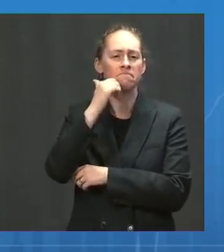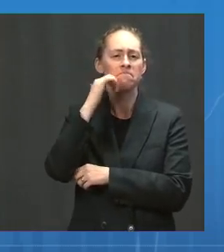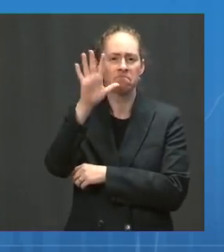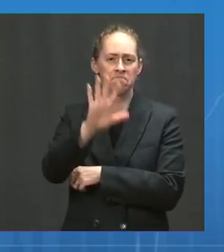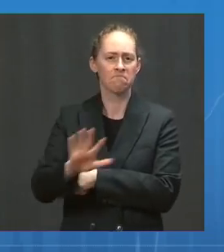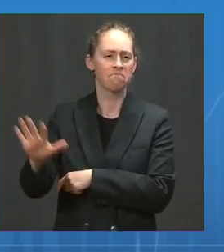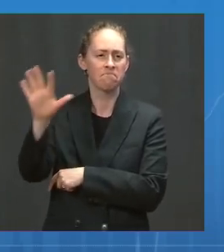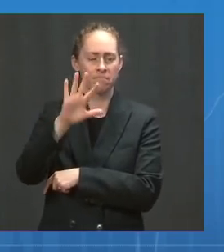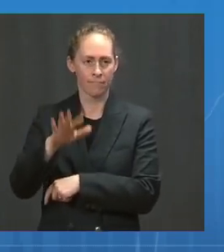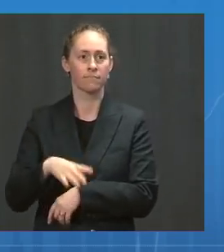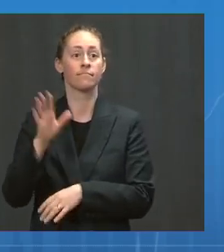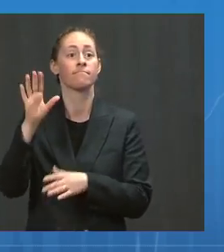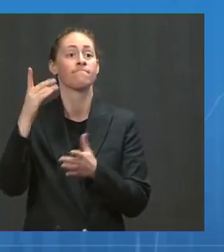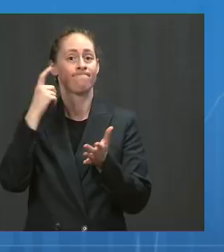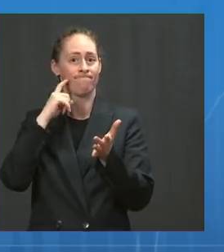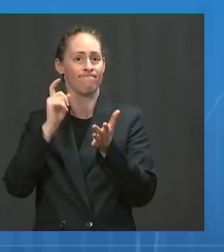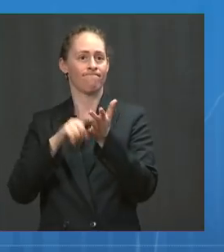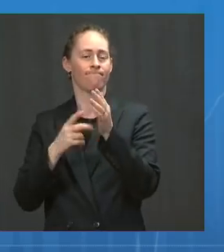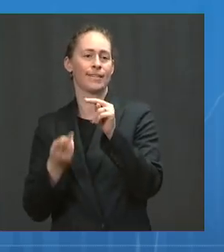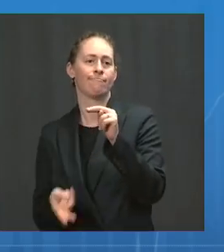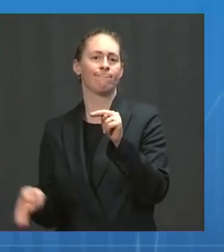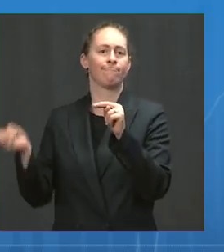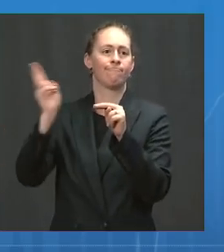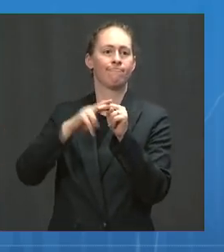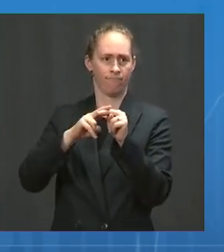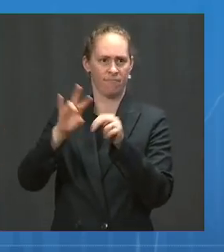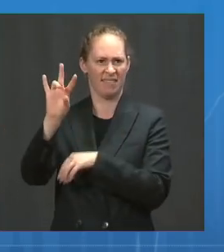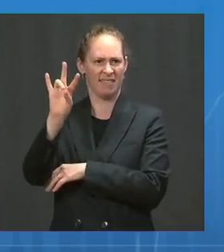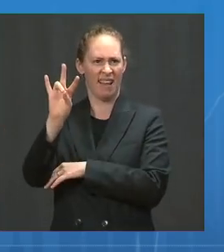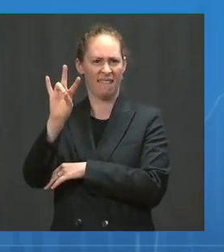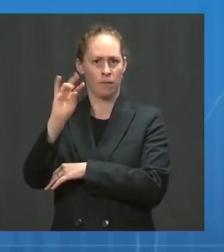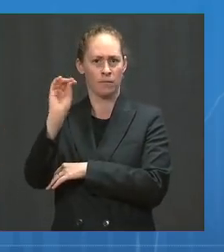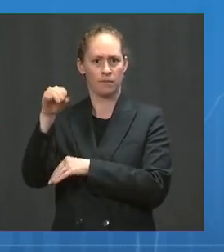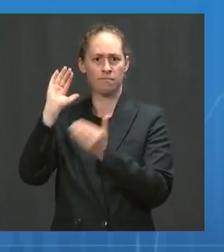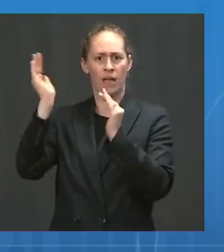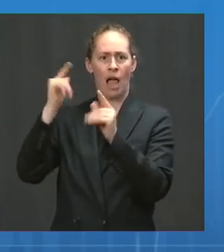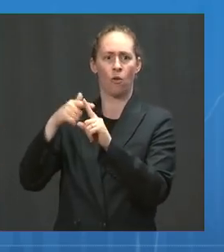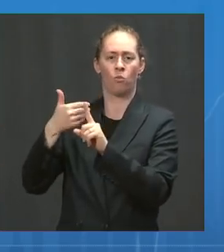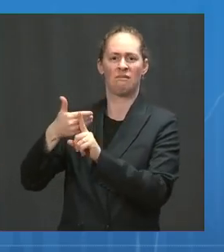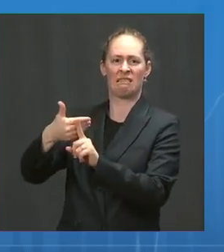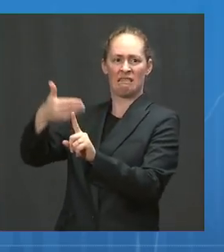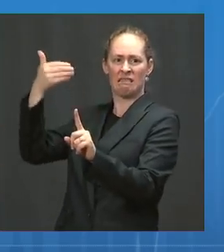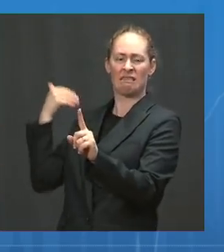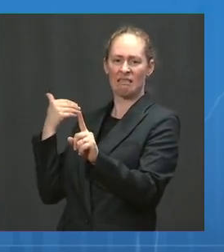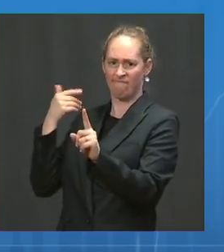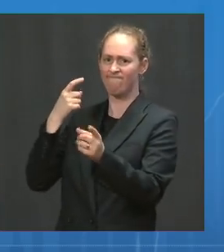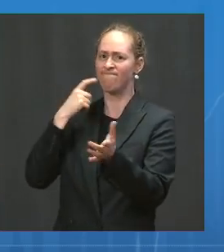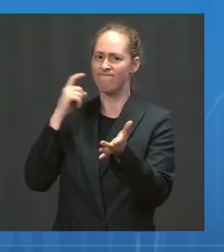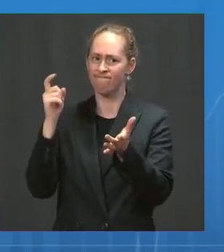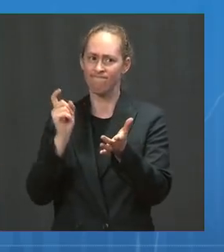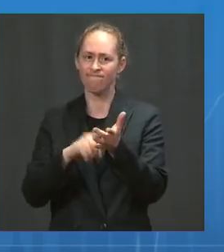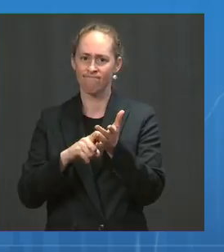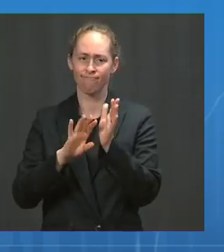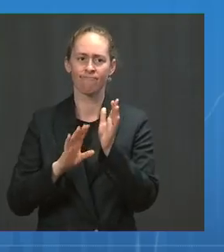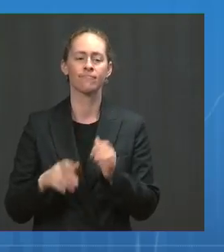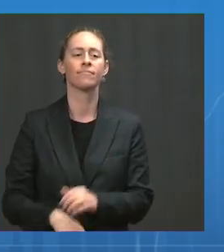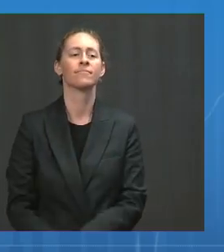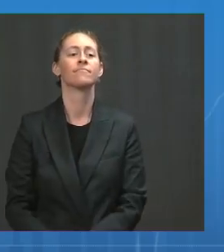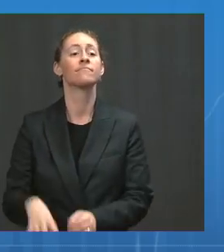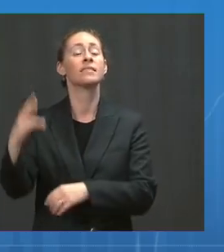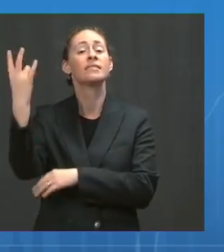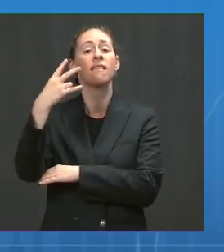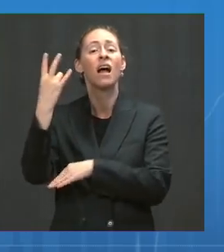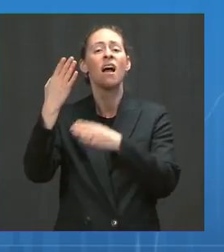increase of nearly 70 percent from the prior seven-day average. The seven-day average of hospital admissions is about